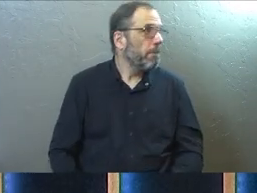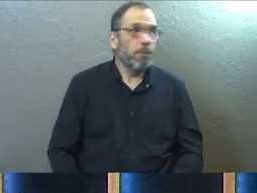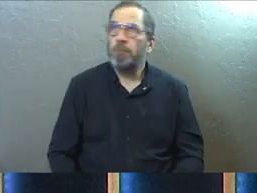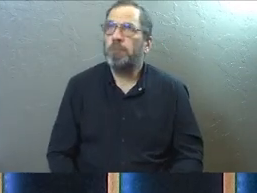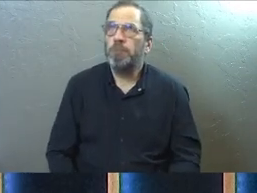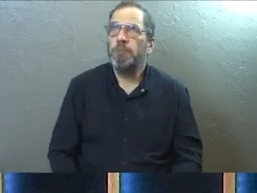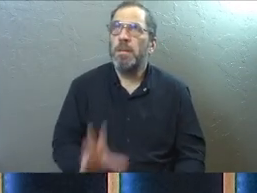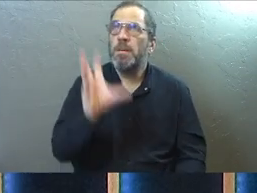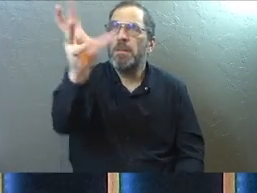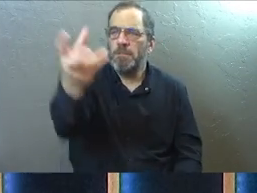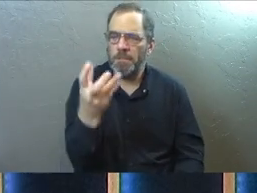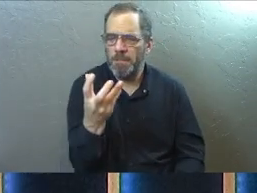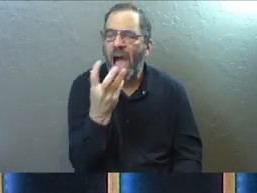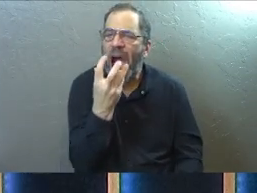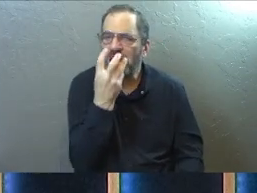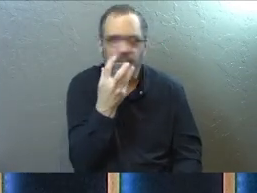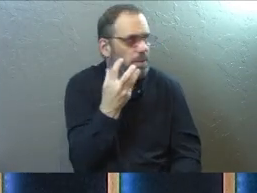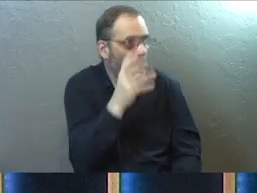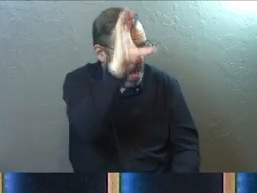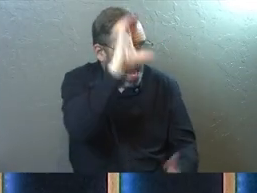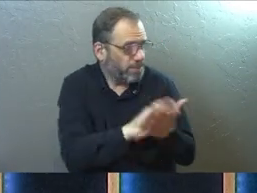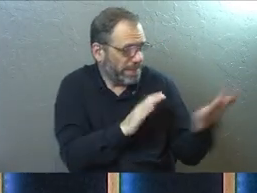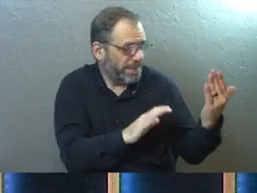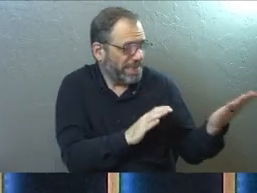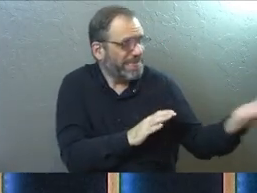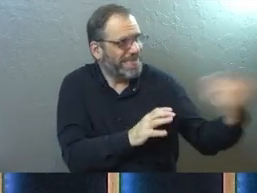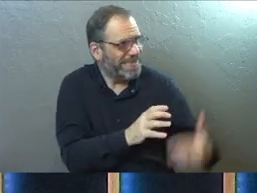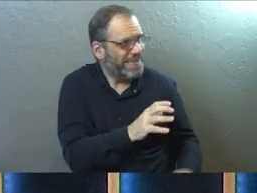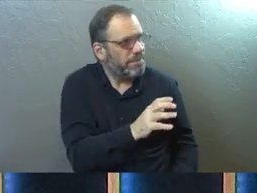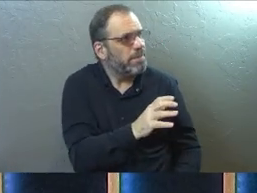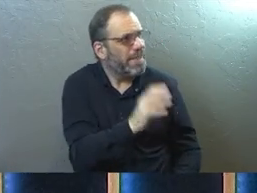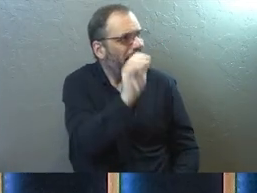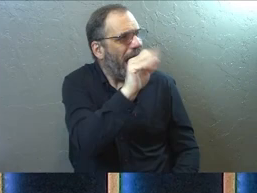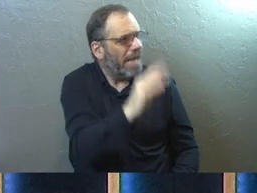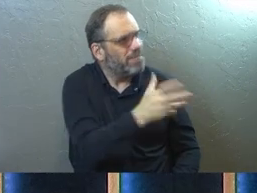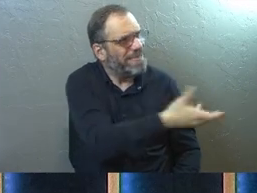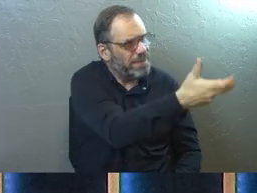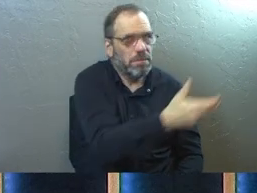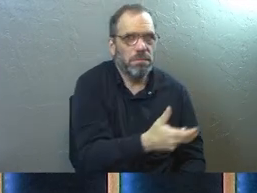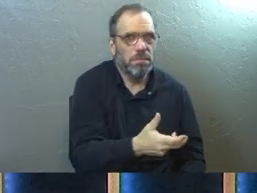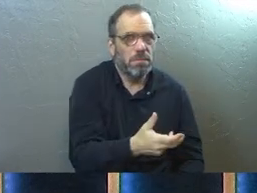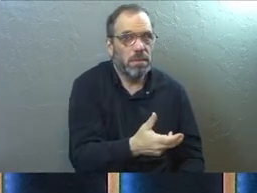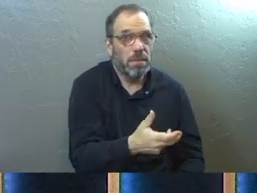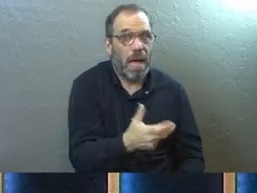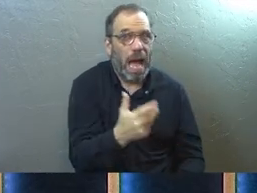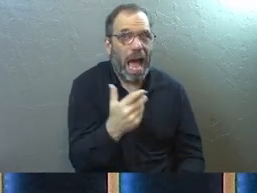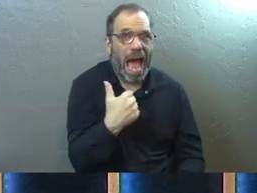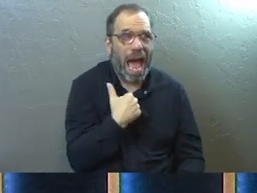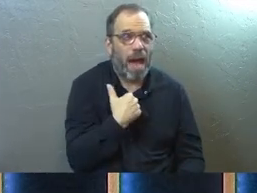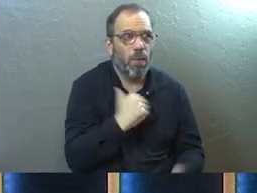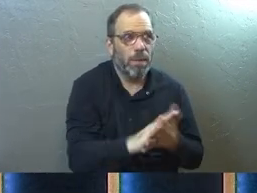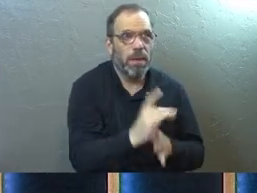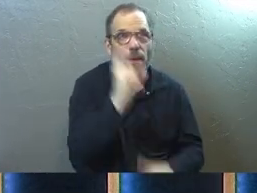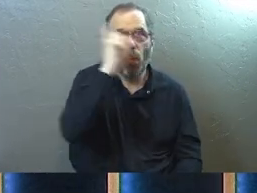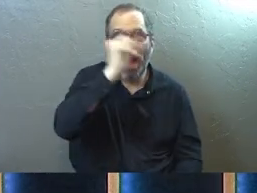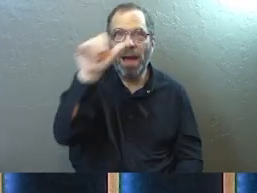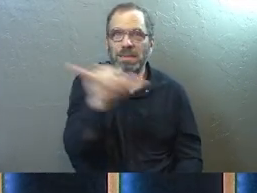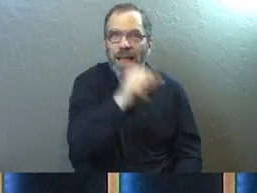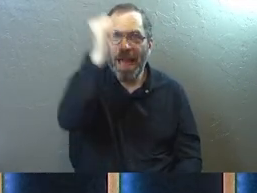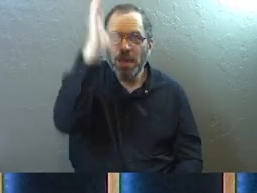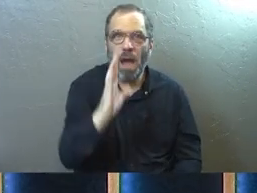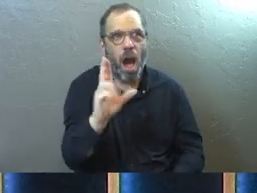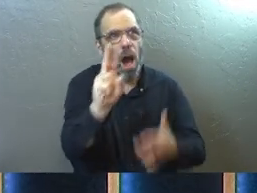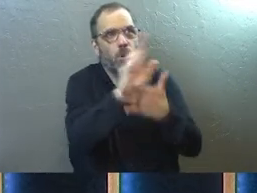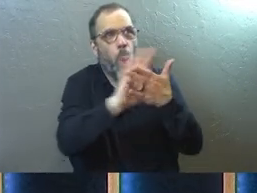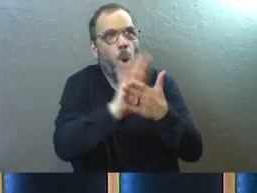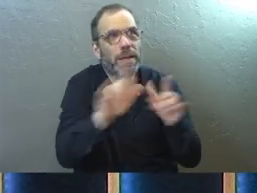So she took the fruit and ate it and then gave some to her husband who was with her and he ate it too. I want to be as wise as God. I want to